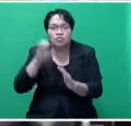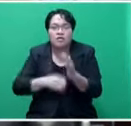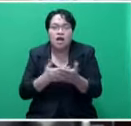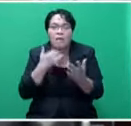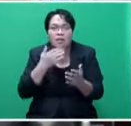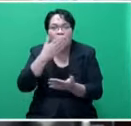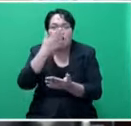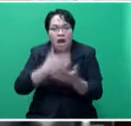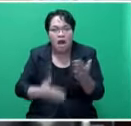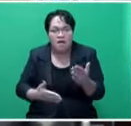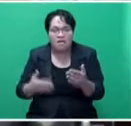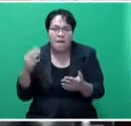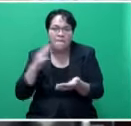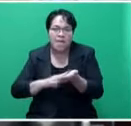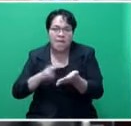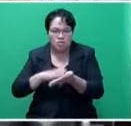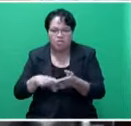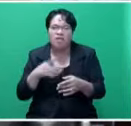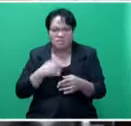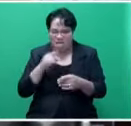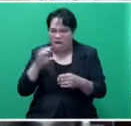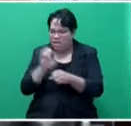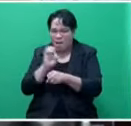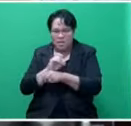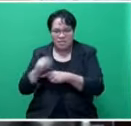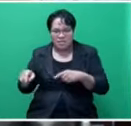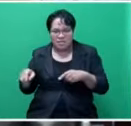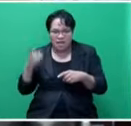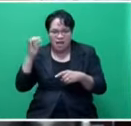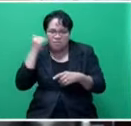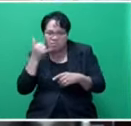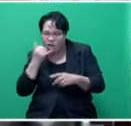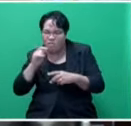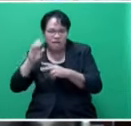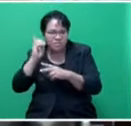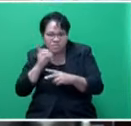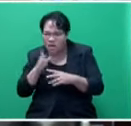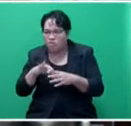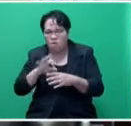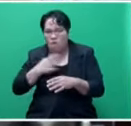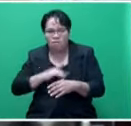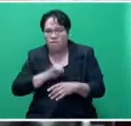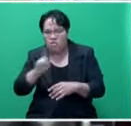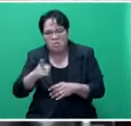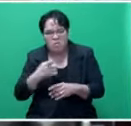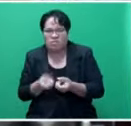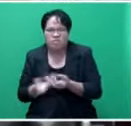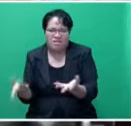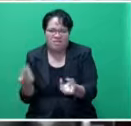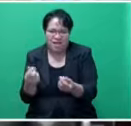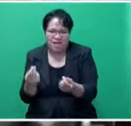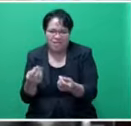imagine that nobody's going to go there so therefore that particular location in Lau won't get connected. So what this law